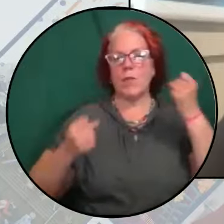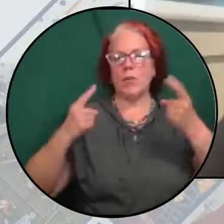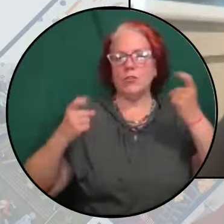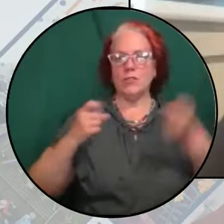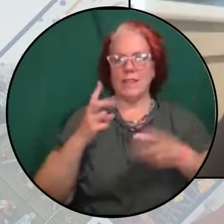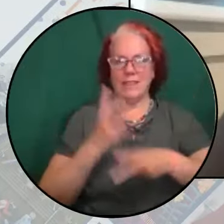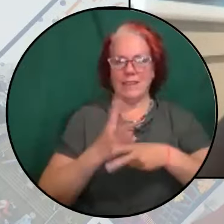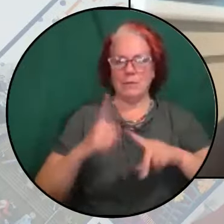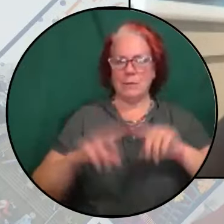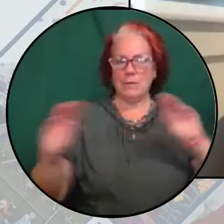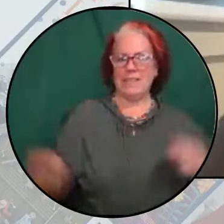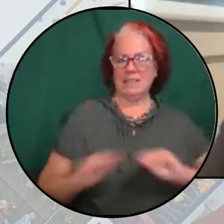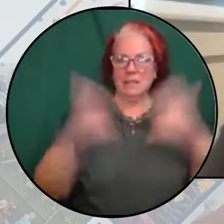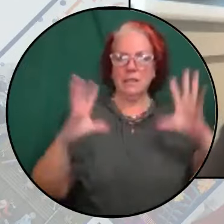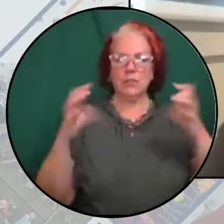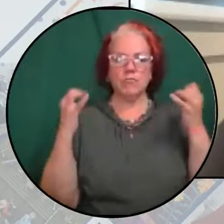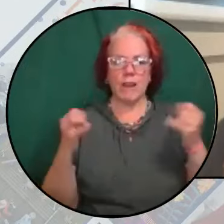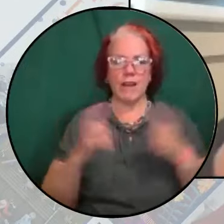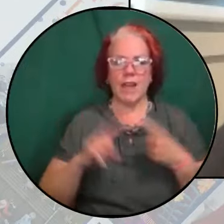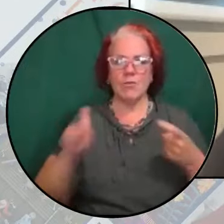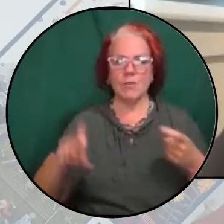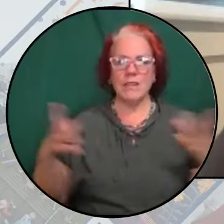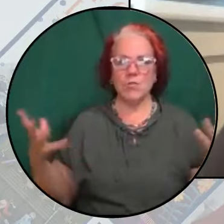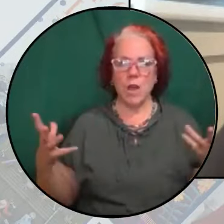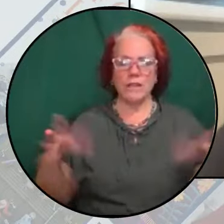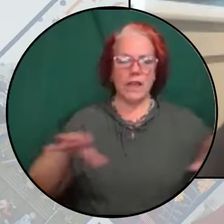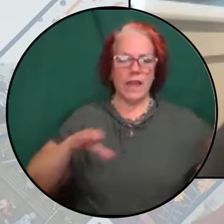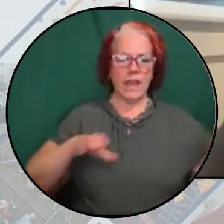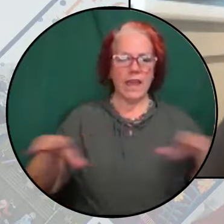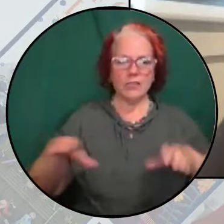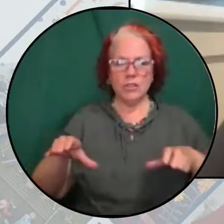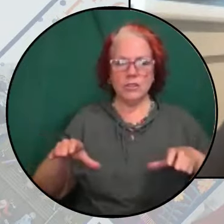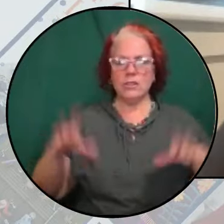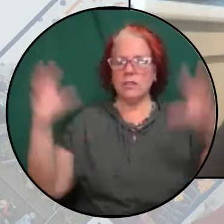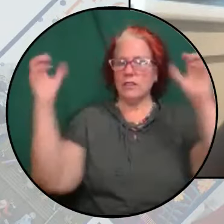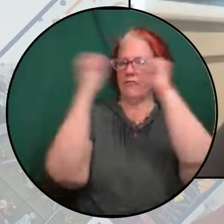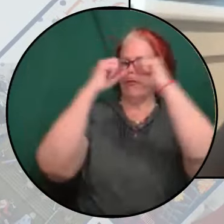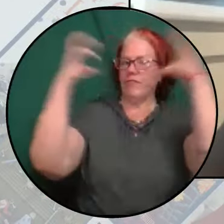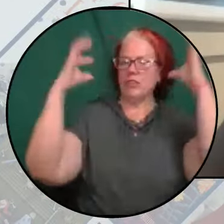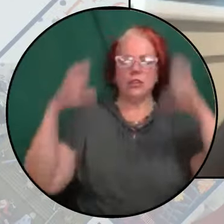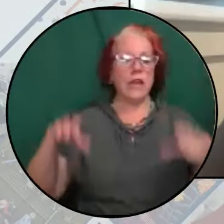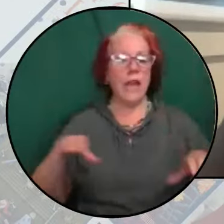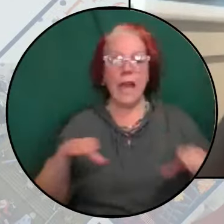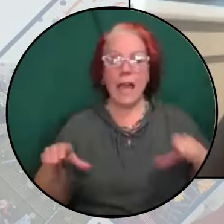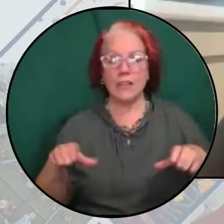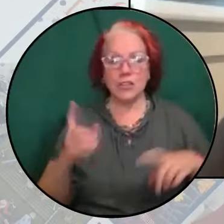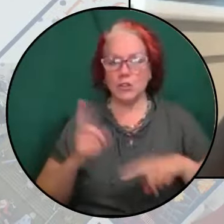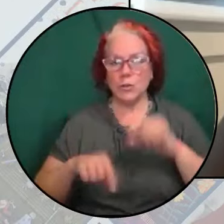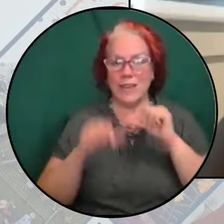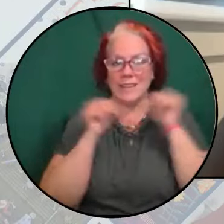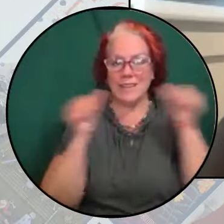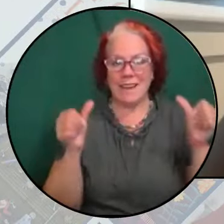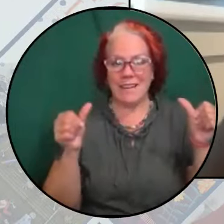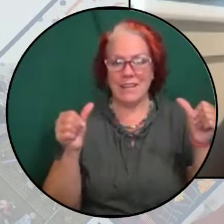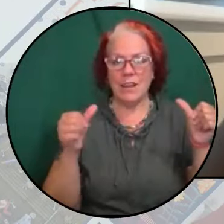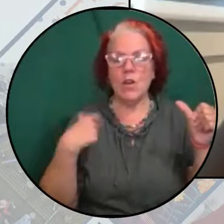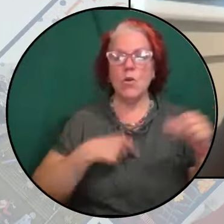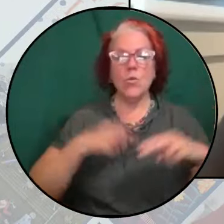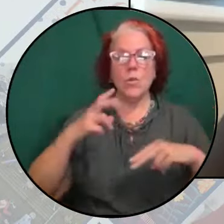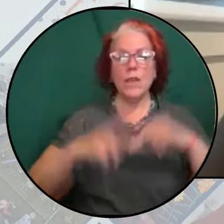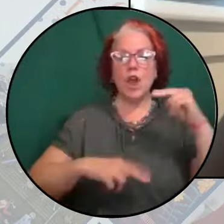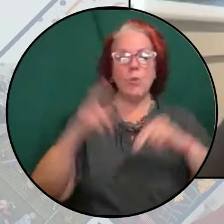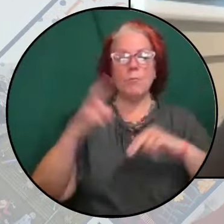clear on what is needed in this moment. Action and vision. The action is undeniable. We are building the counter